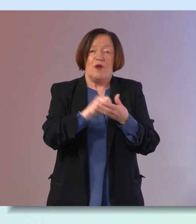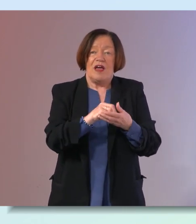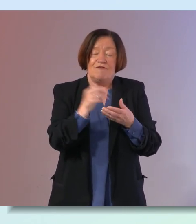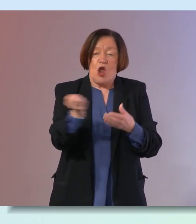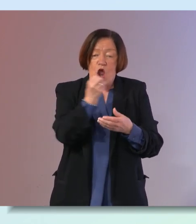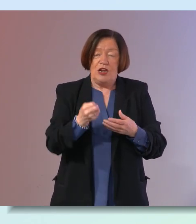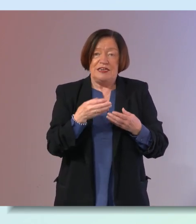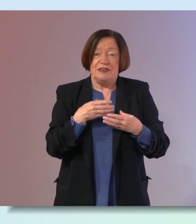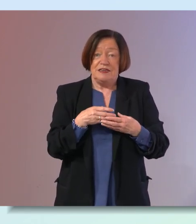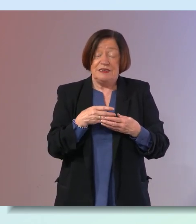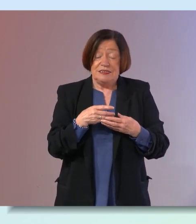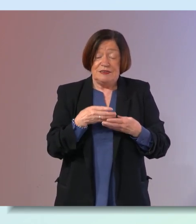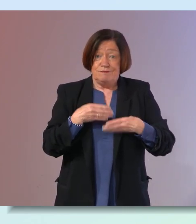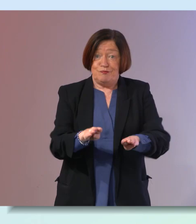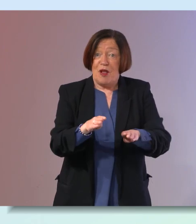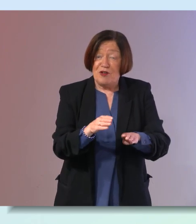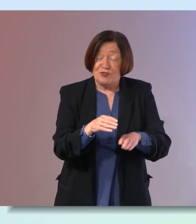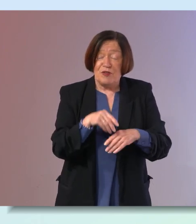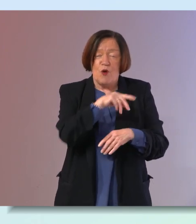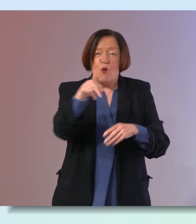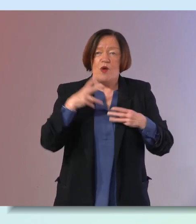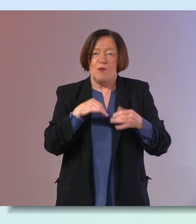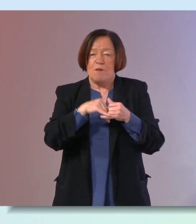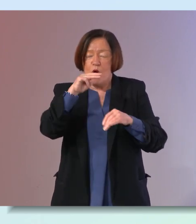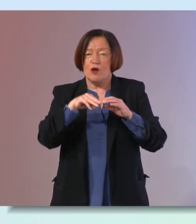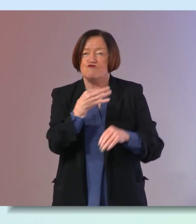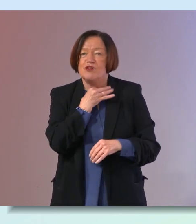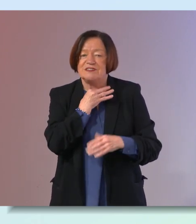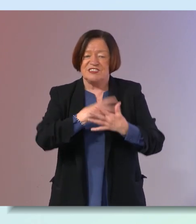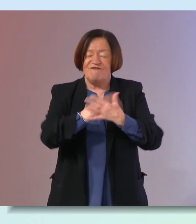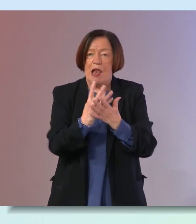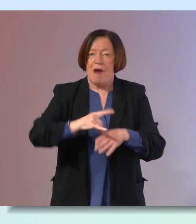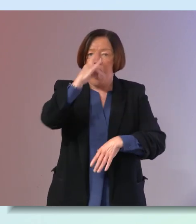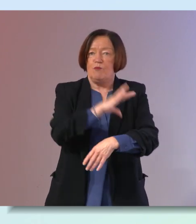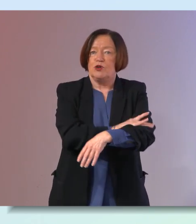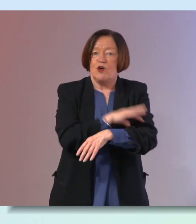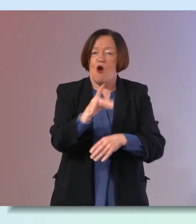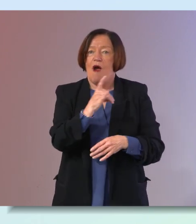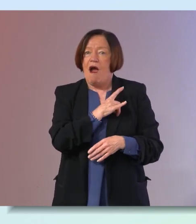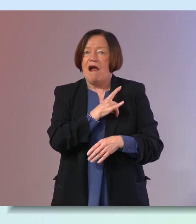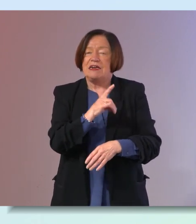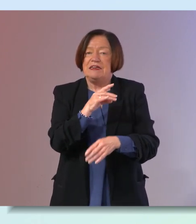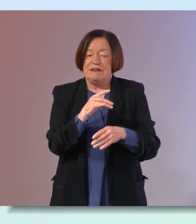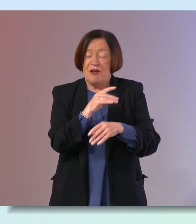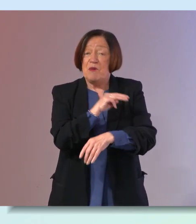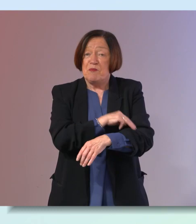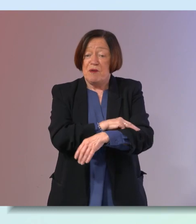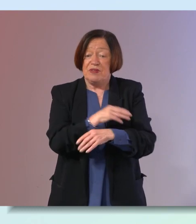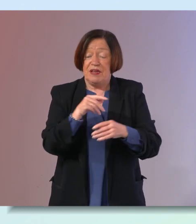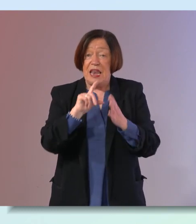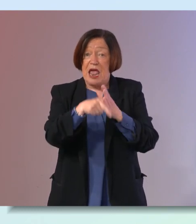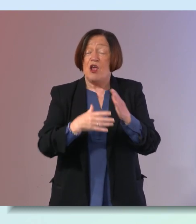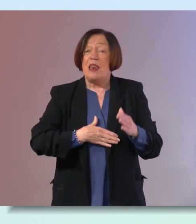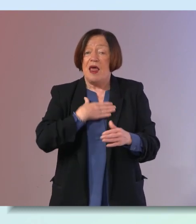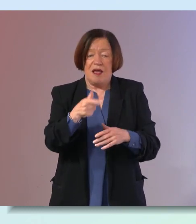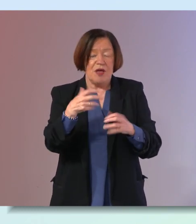deliveries and are all women who are more at risk of developing high blood pressure or heart disease later in life and they might be